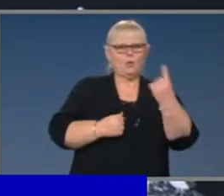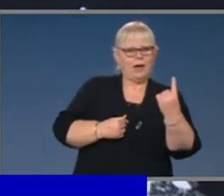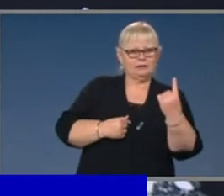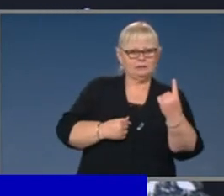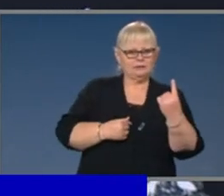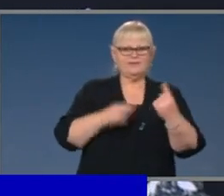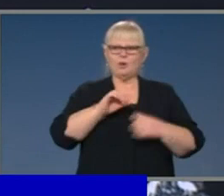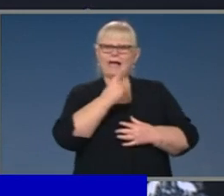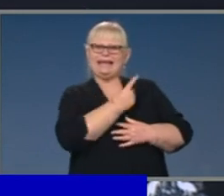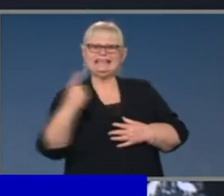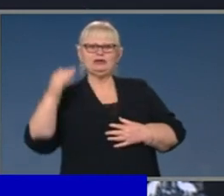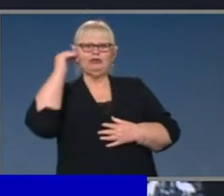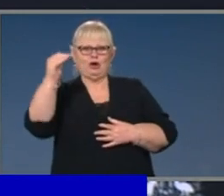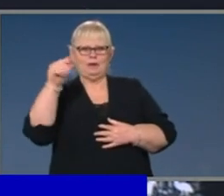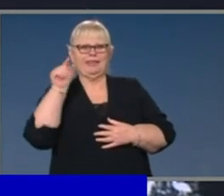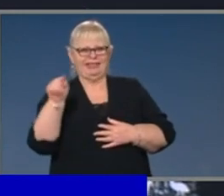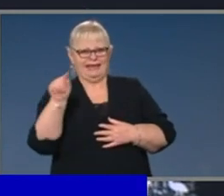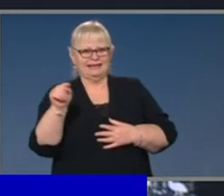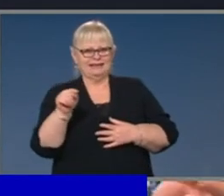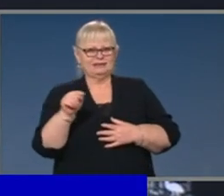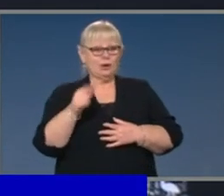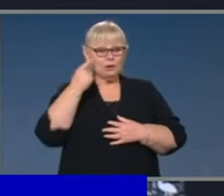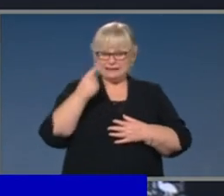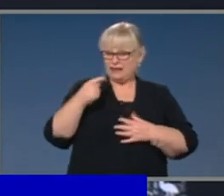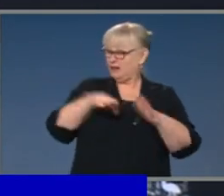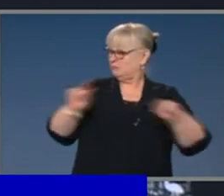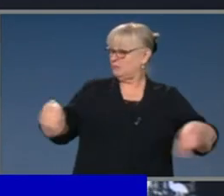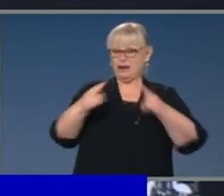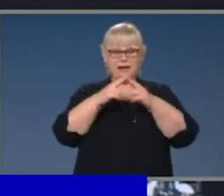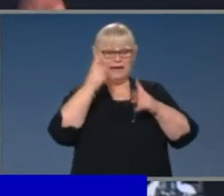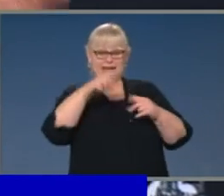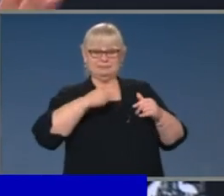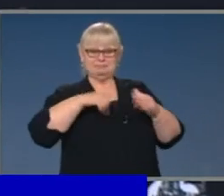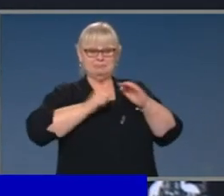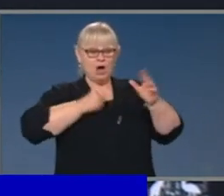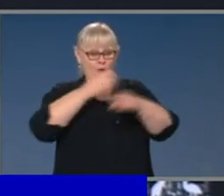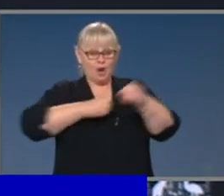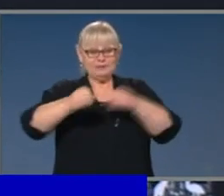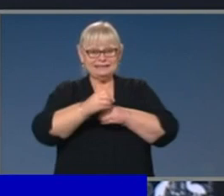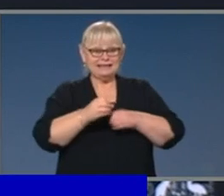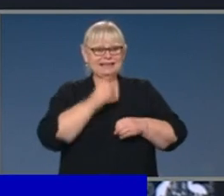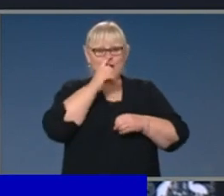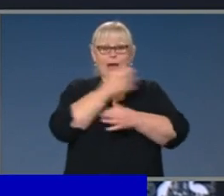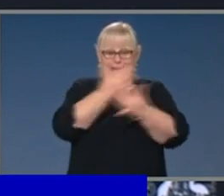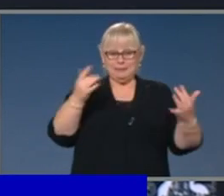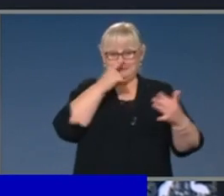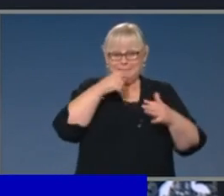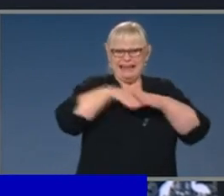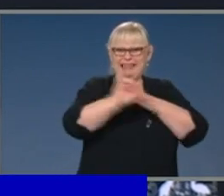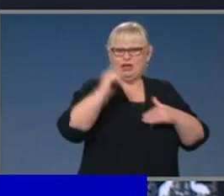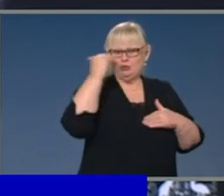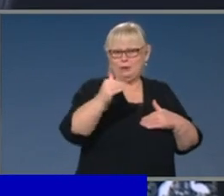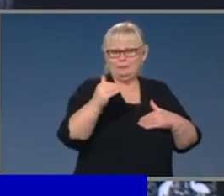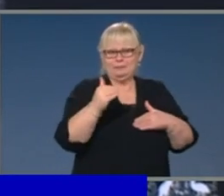each room within that premise. And you will note that around this building. will certainly note it in my office. There's a number of people who are allowed to be in that